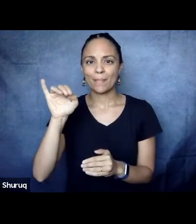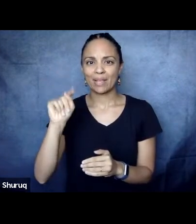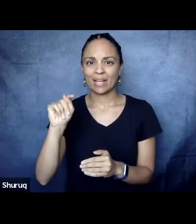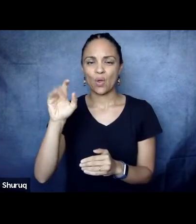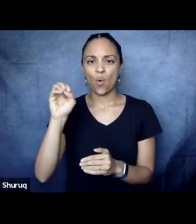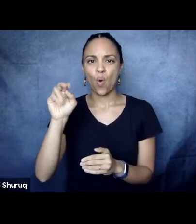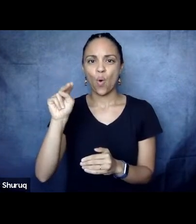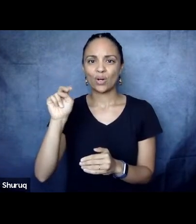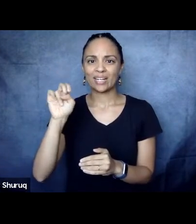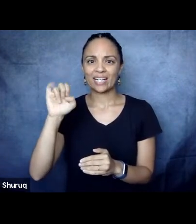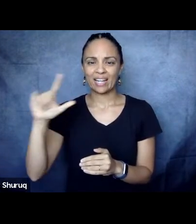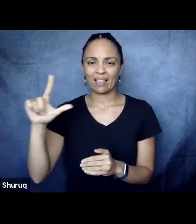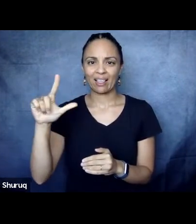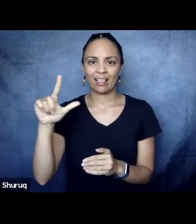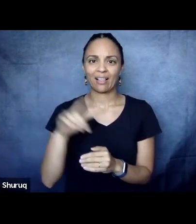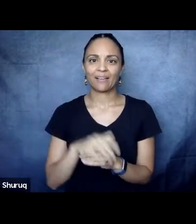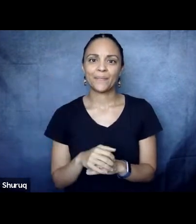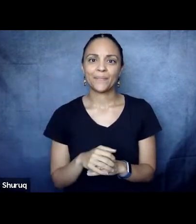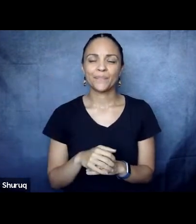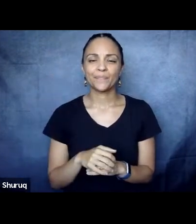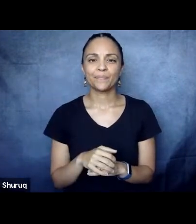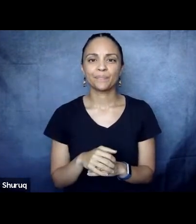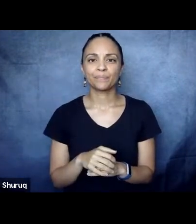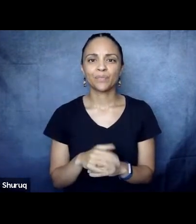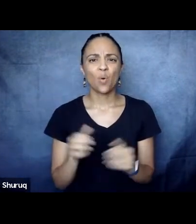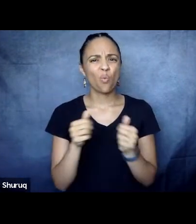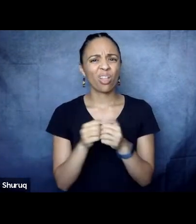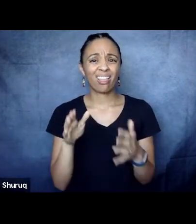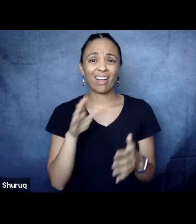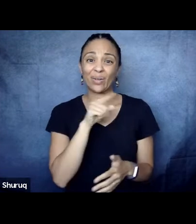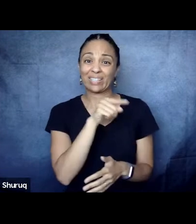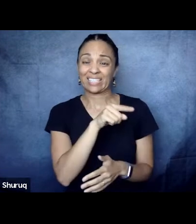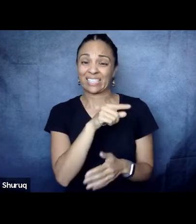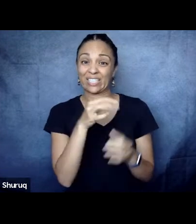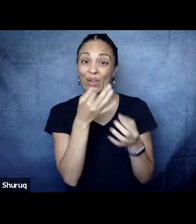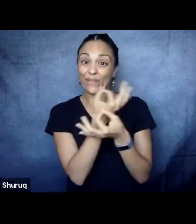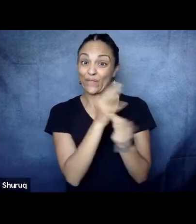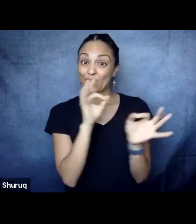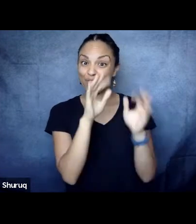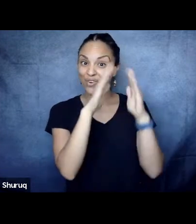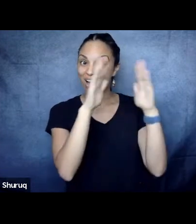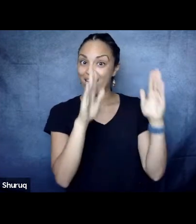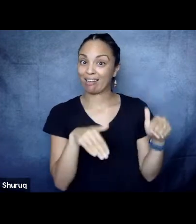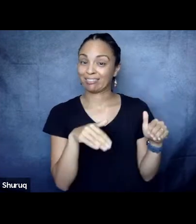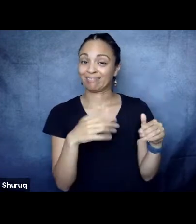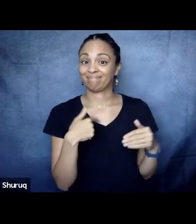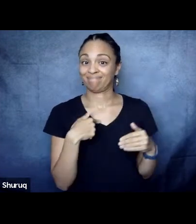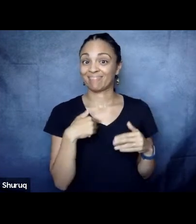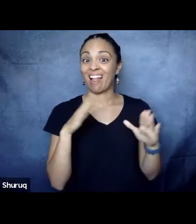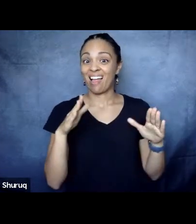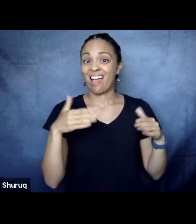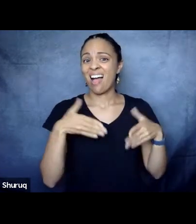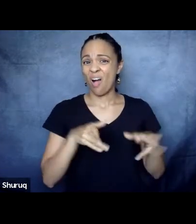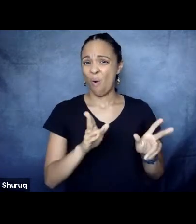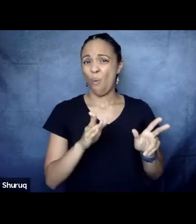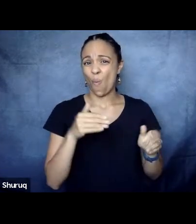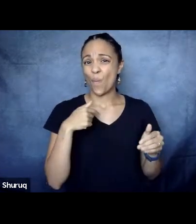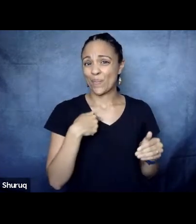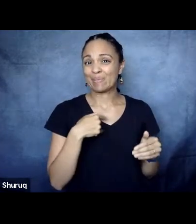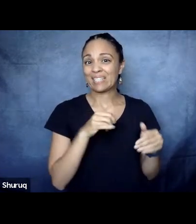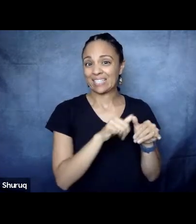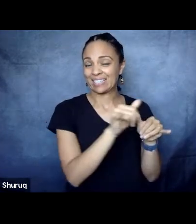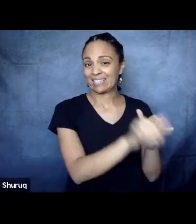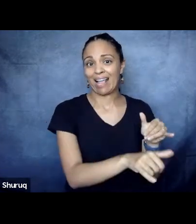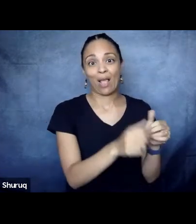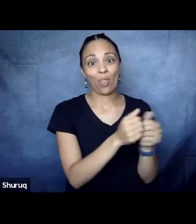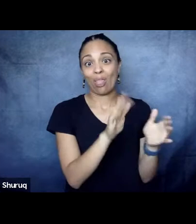when I came to New York. Without his free housing and free food and love and support, I